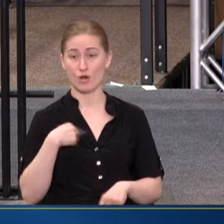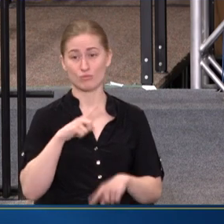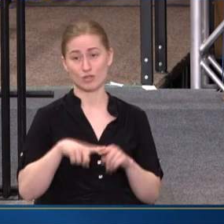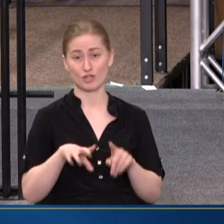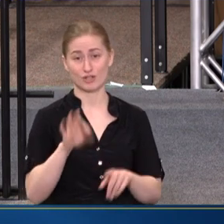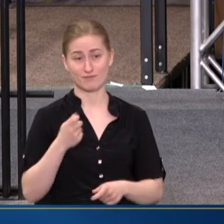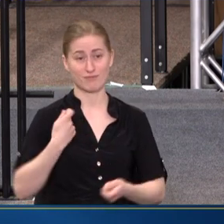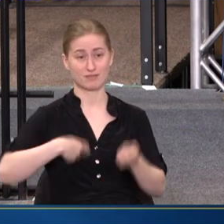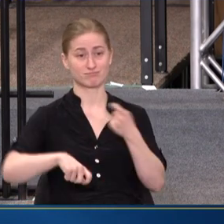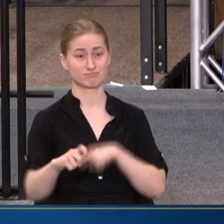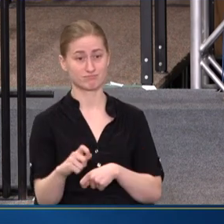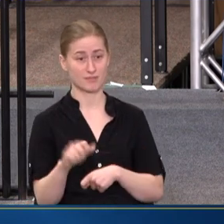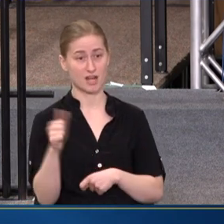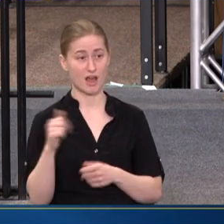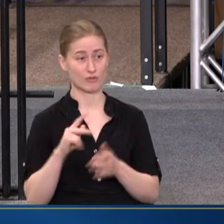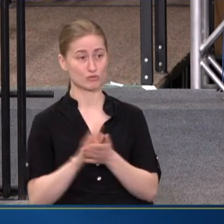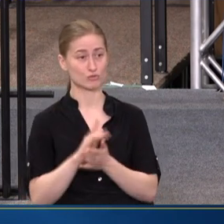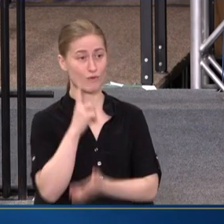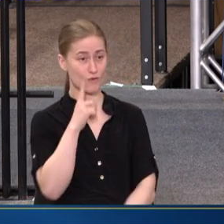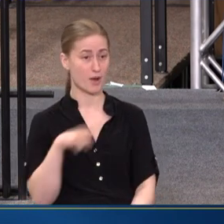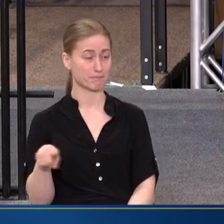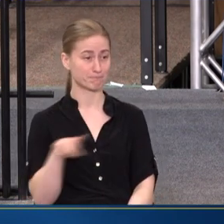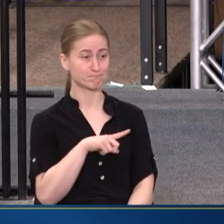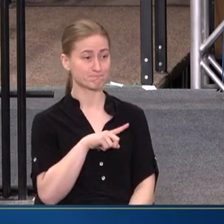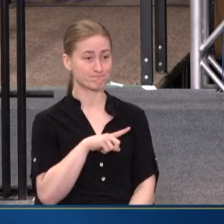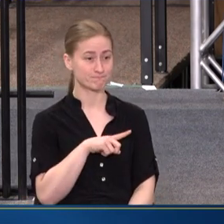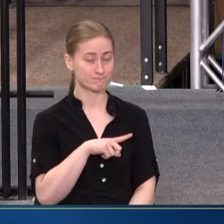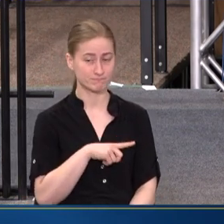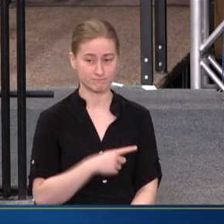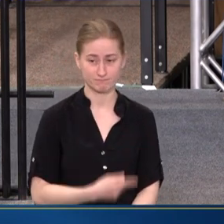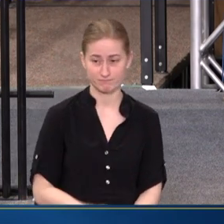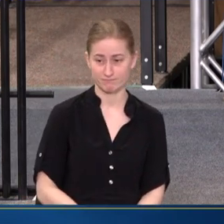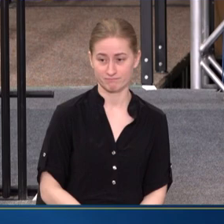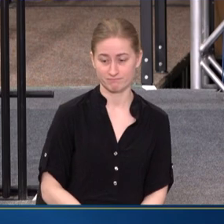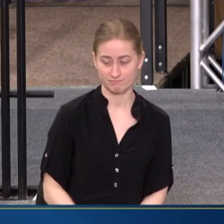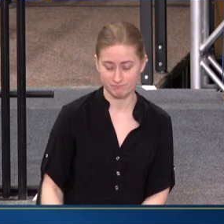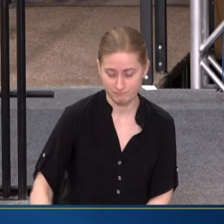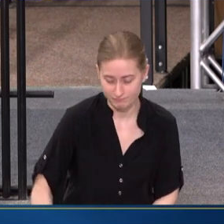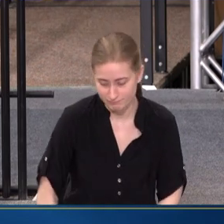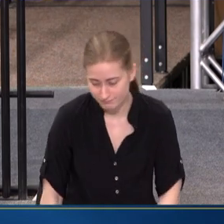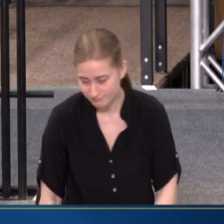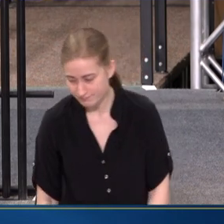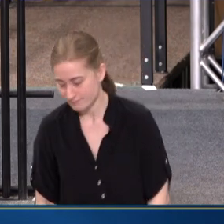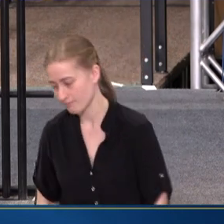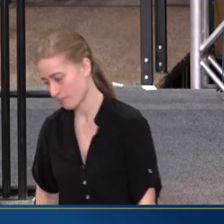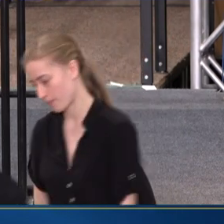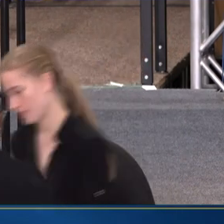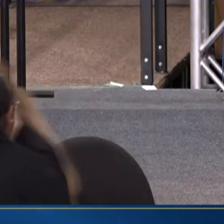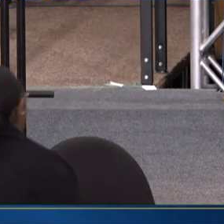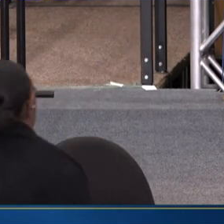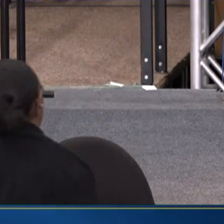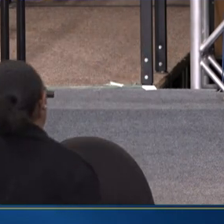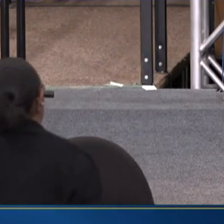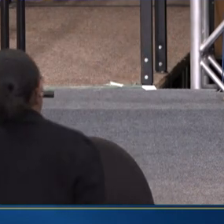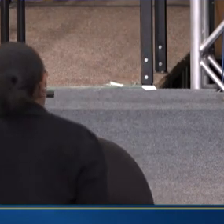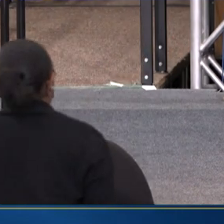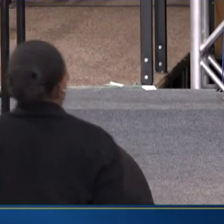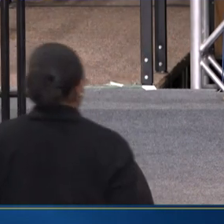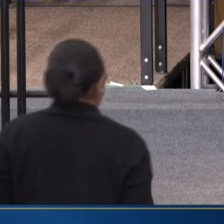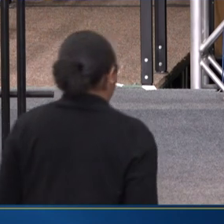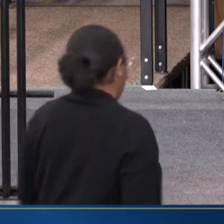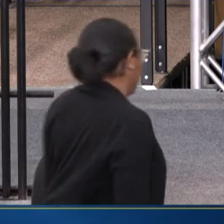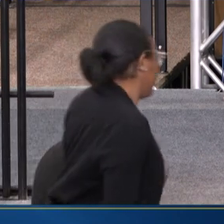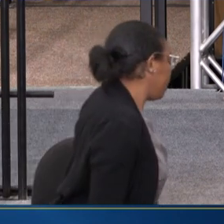ANOTHER PRESCHOOL FOR HIM. WHEN T.J. STARTED KINDERGARTEN, I NEEDED TO ADVOCATE FOR